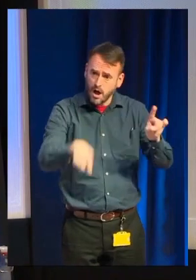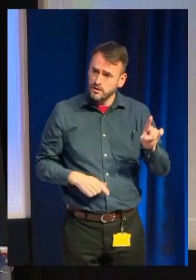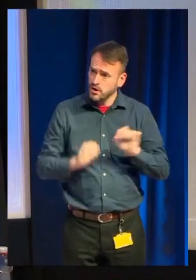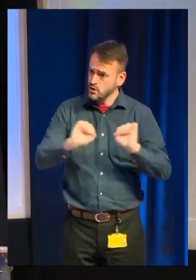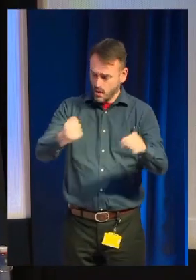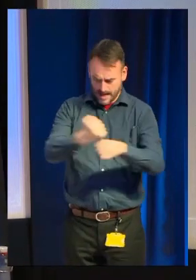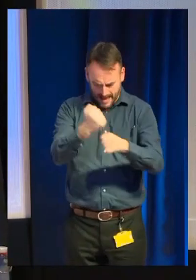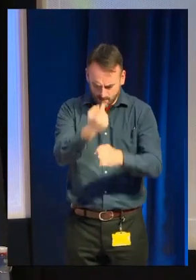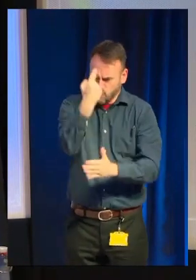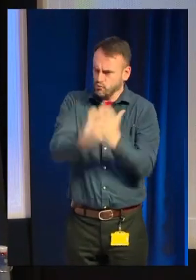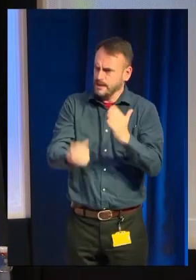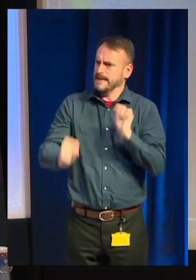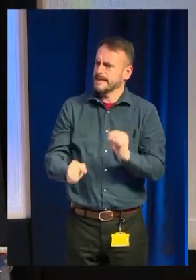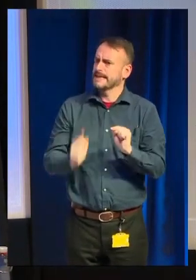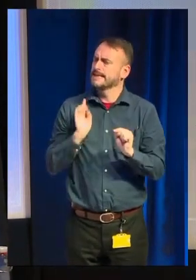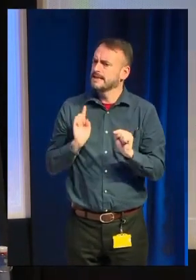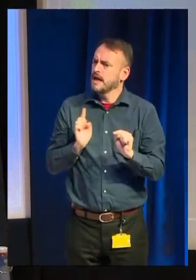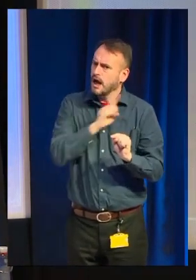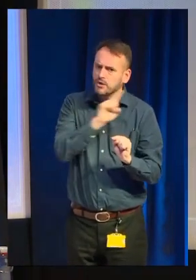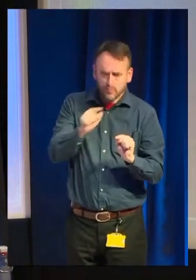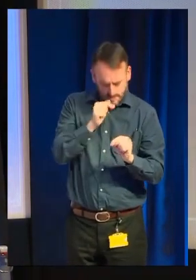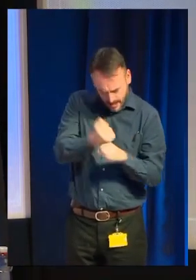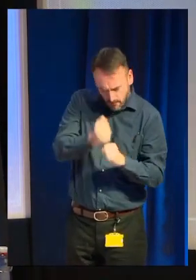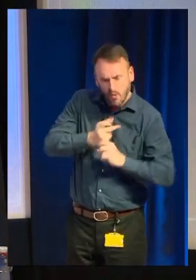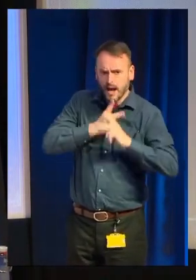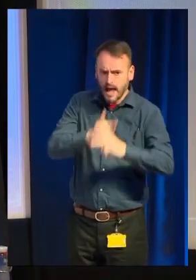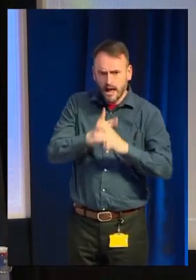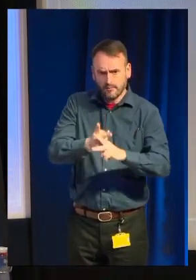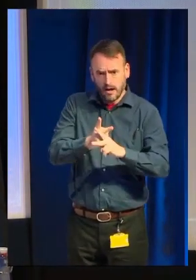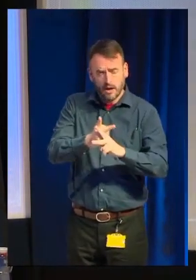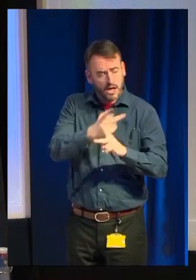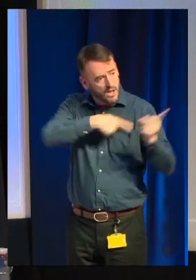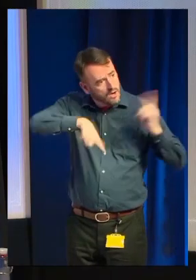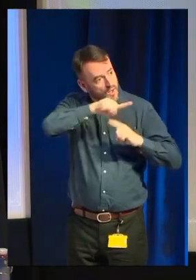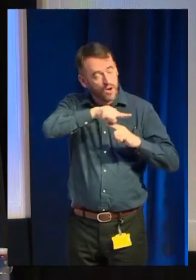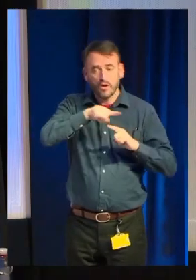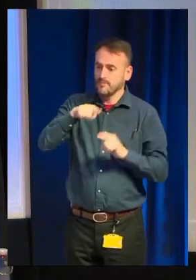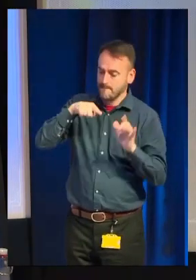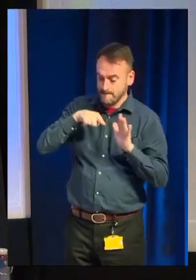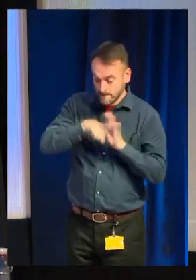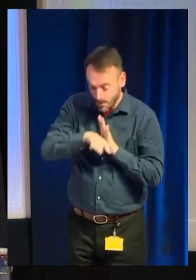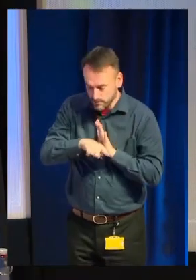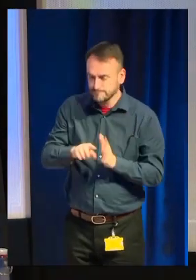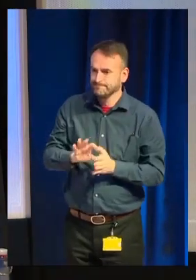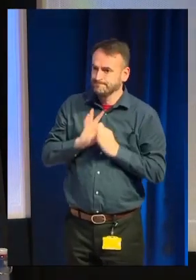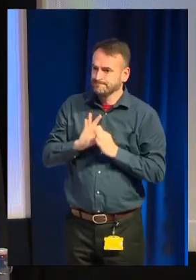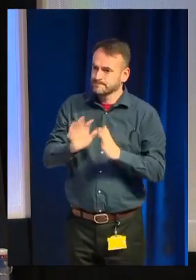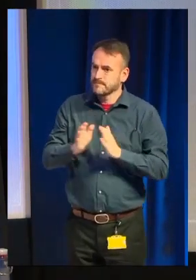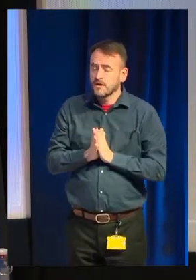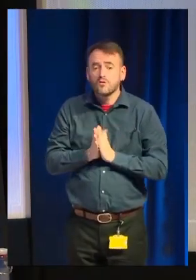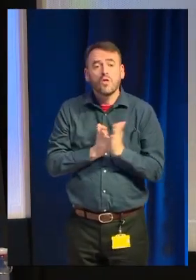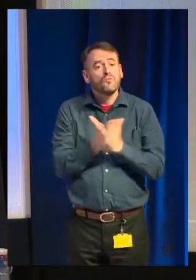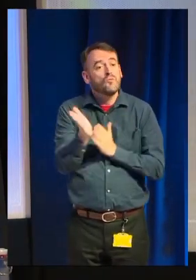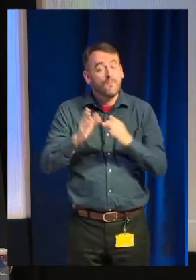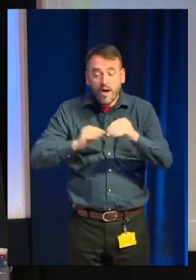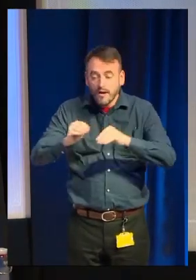And you care about this game most of anyone in the world. So enact that in your marketing. Talk in your